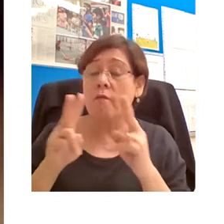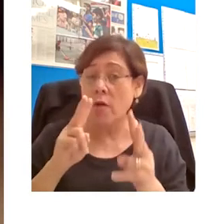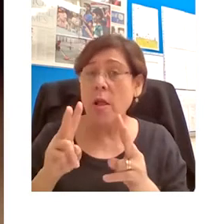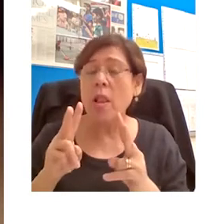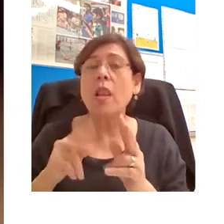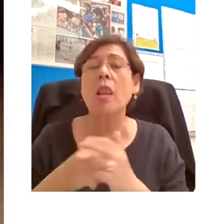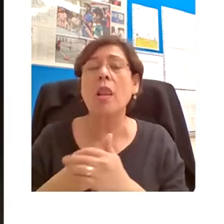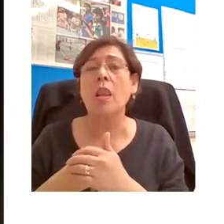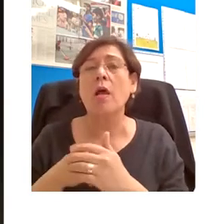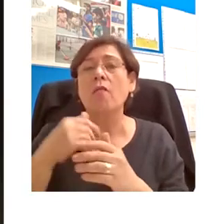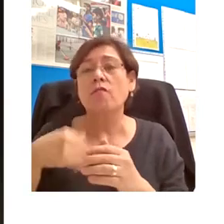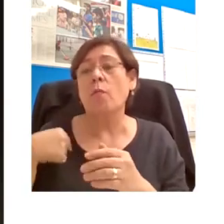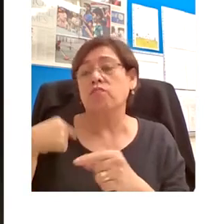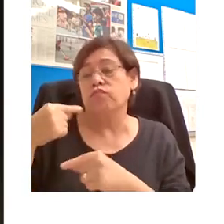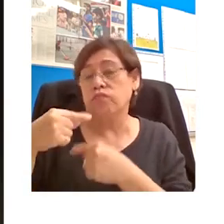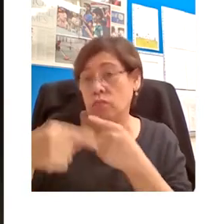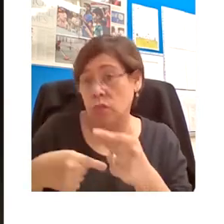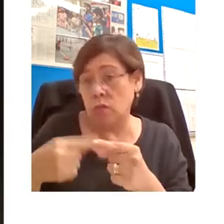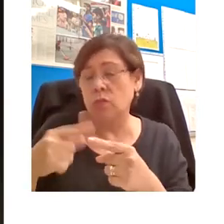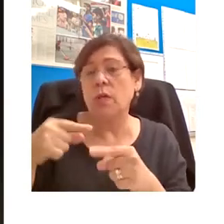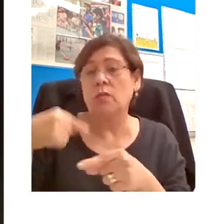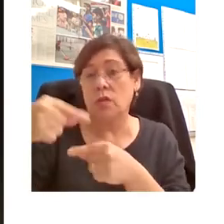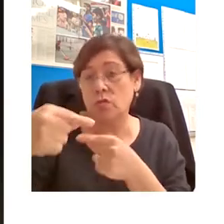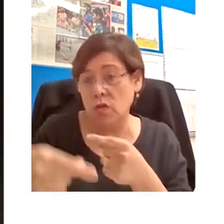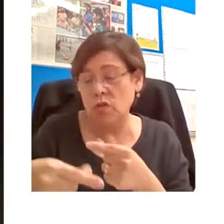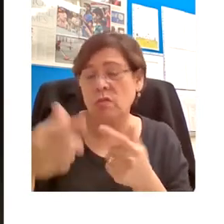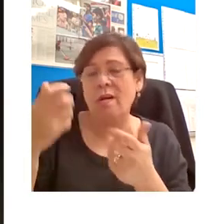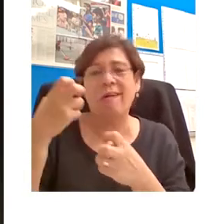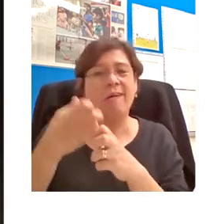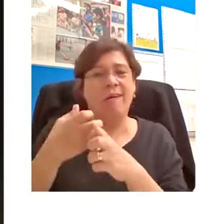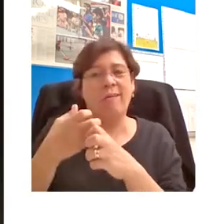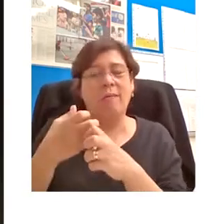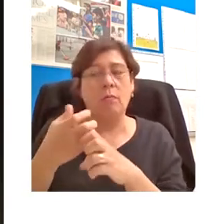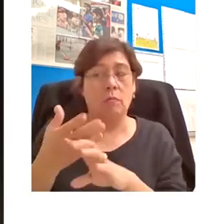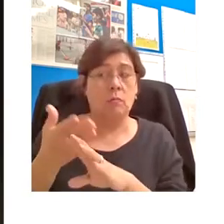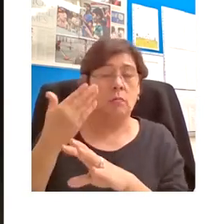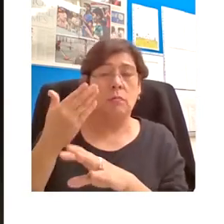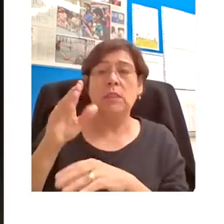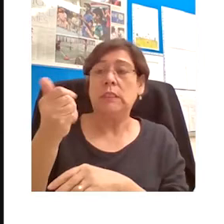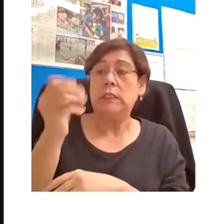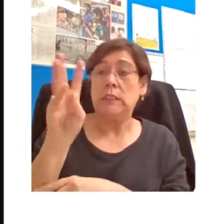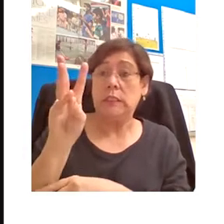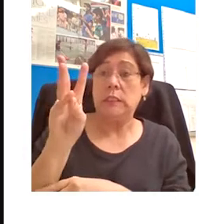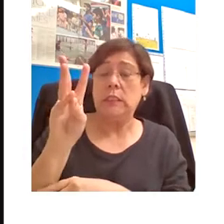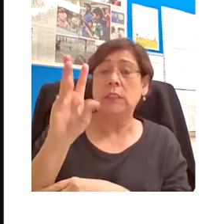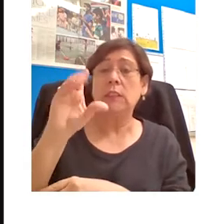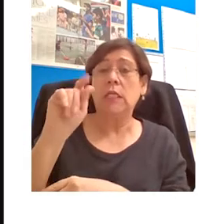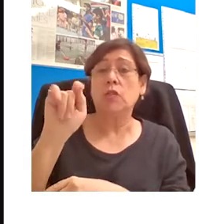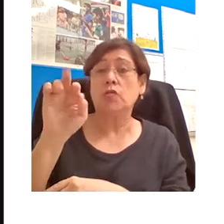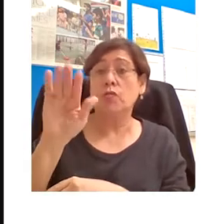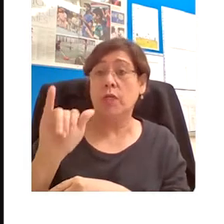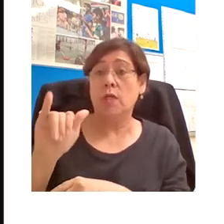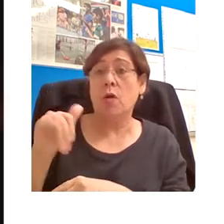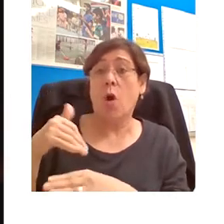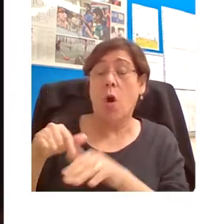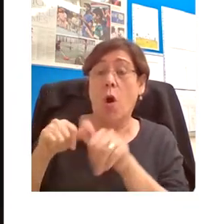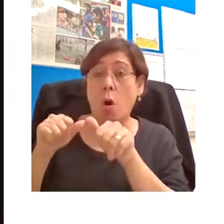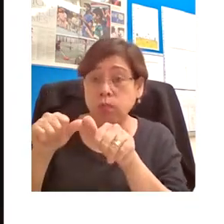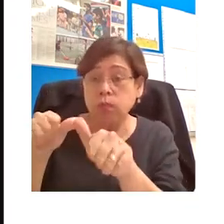to another. Of course, from the 16th century onwards, experiments were undertaken in